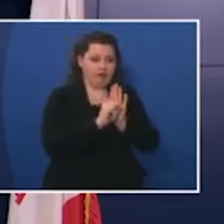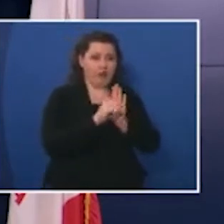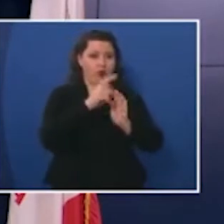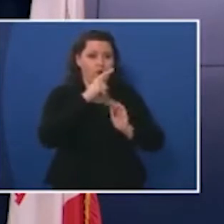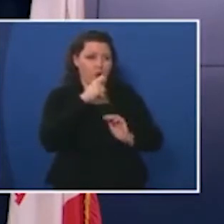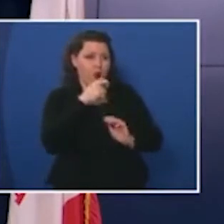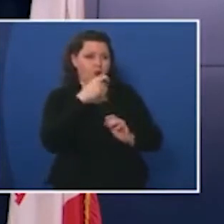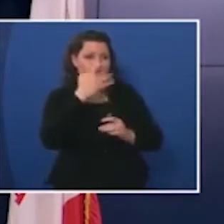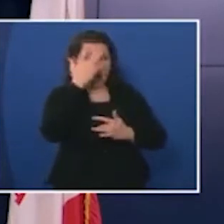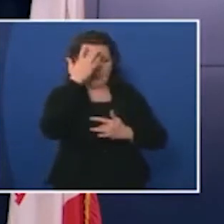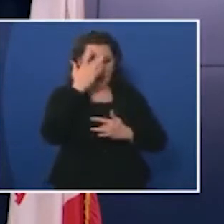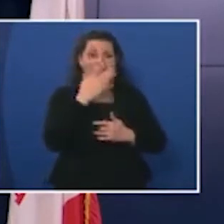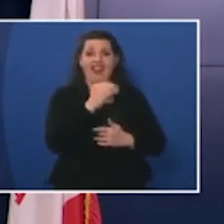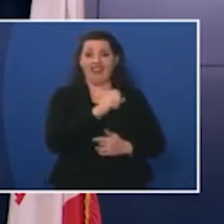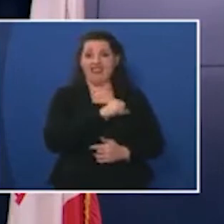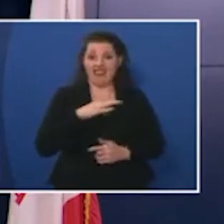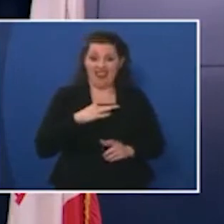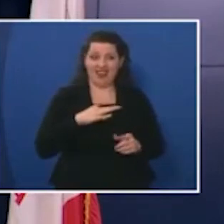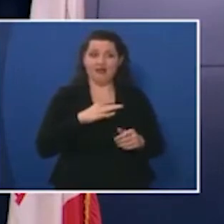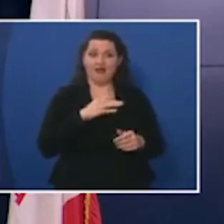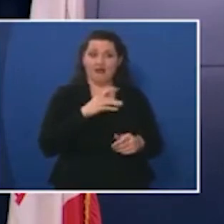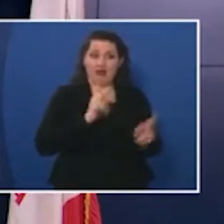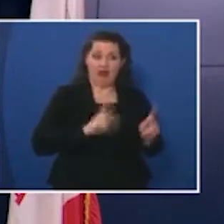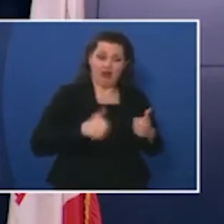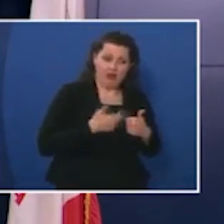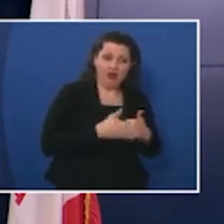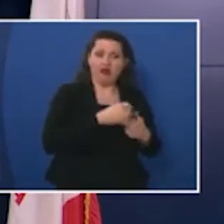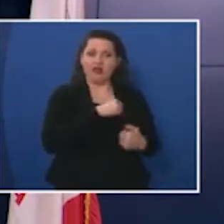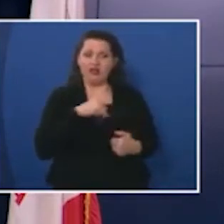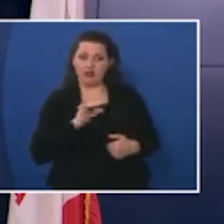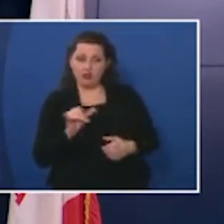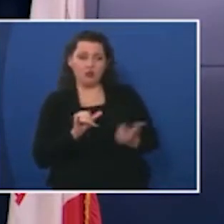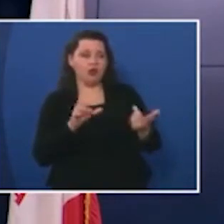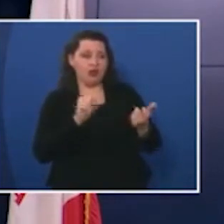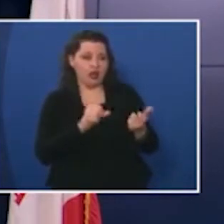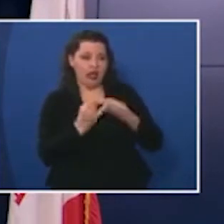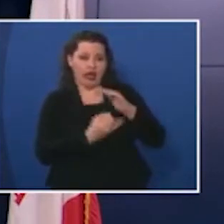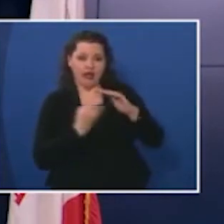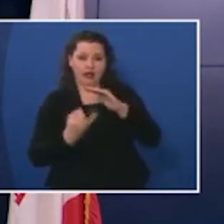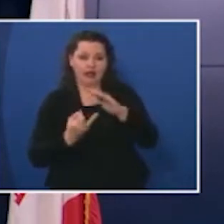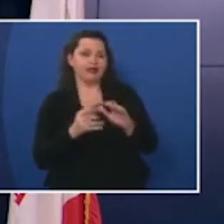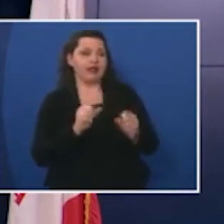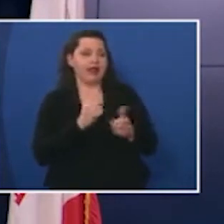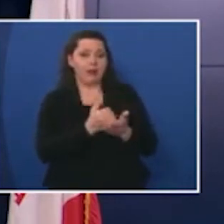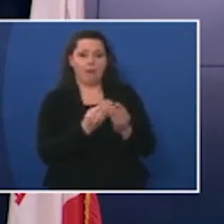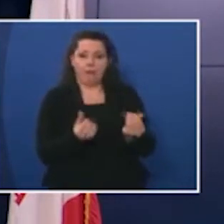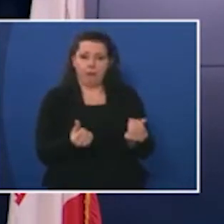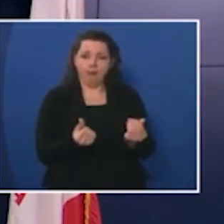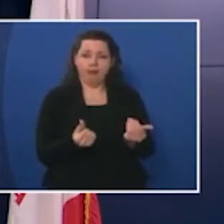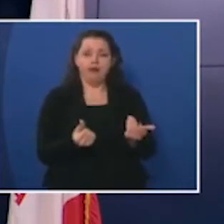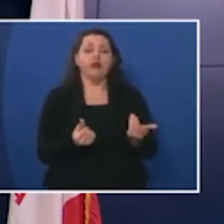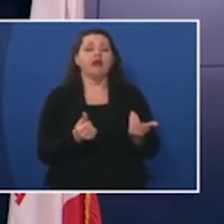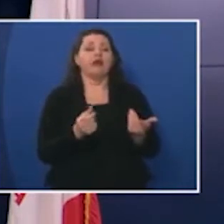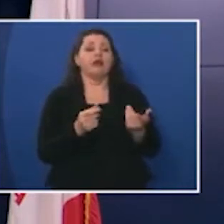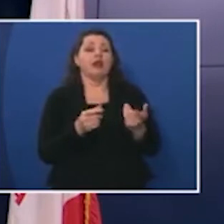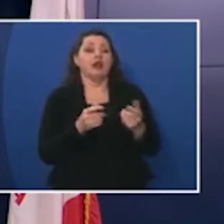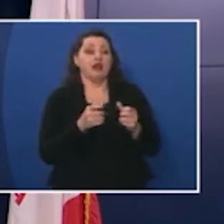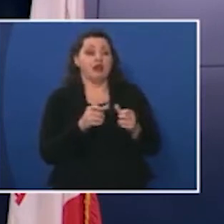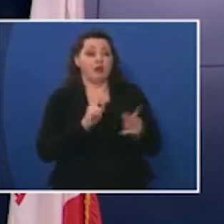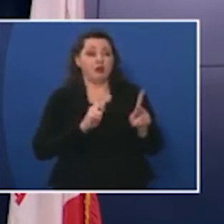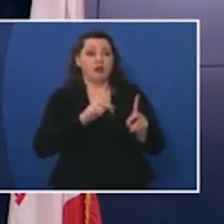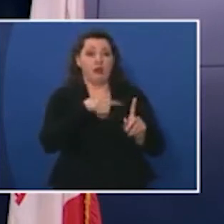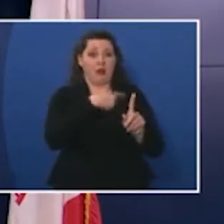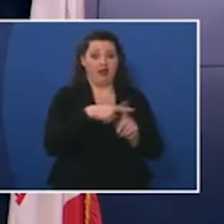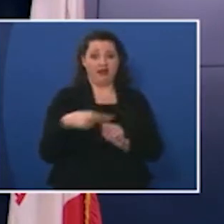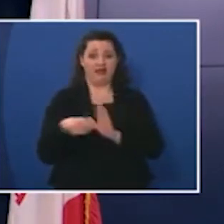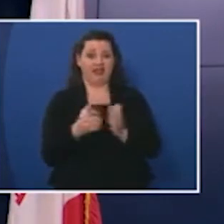and the staff so that we can start to isolate get them on a road to create uh recovery and separate those that are testing